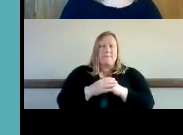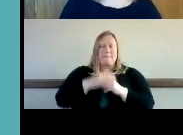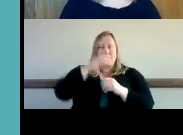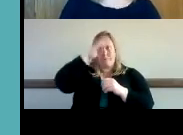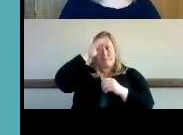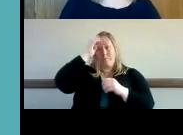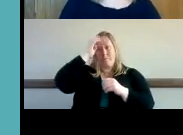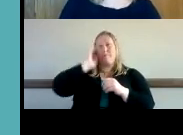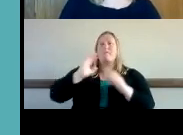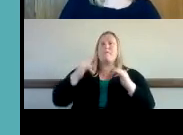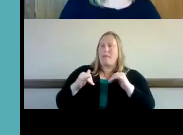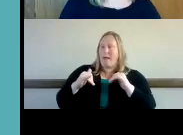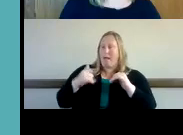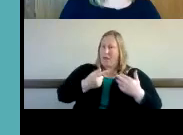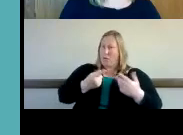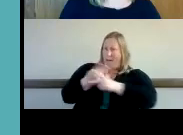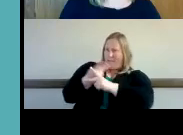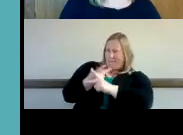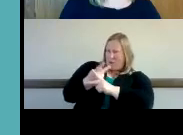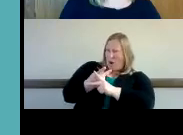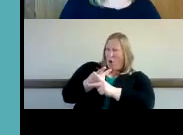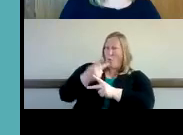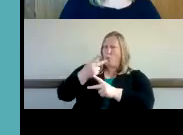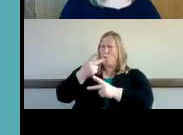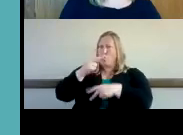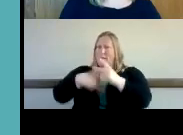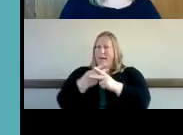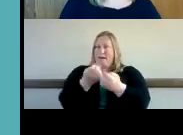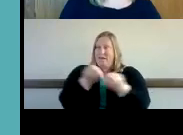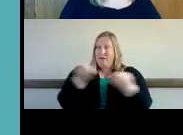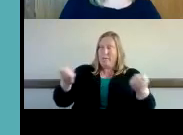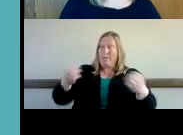combination of equipment might best meet the consumer's needs